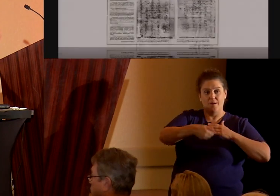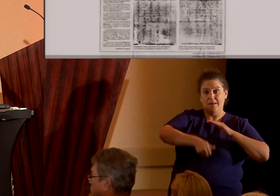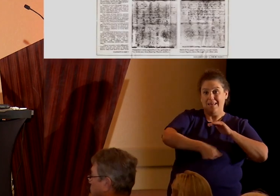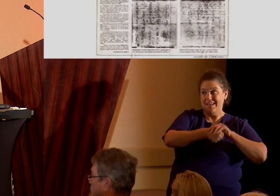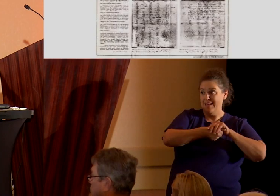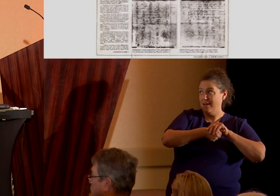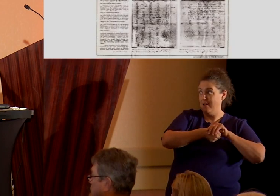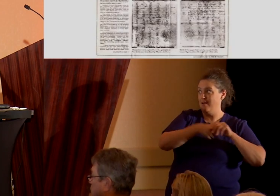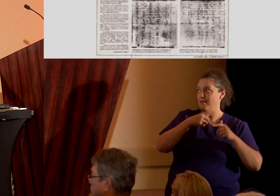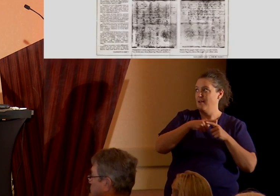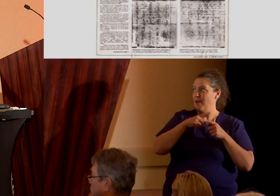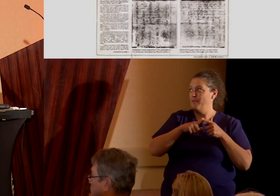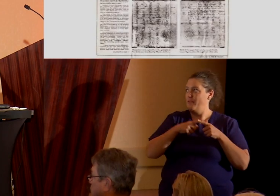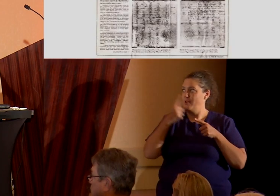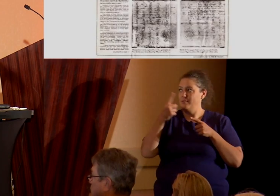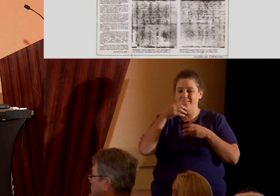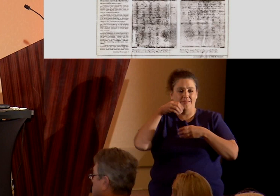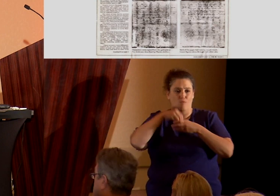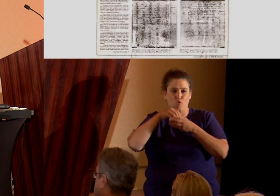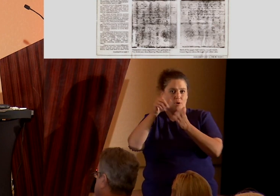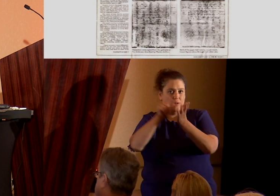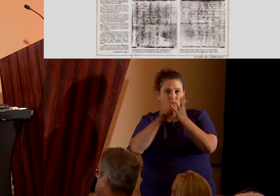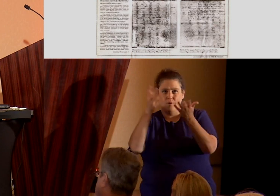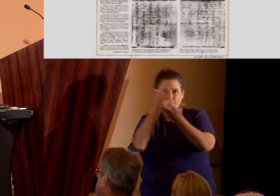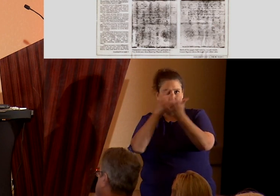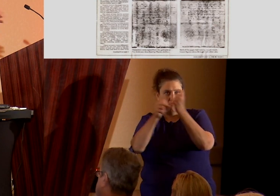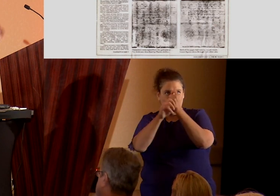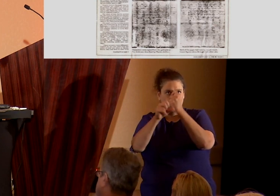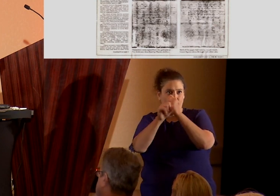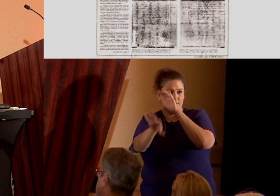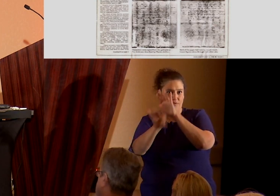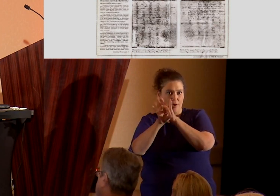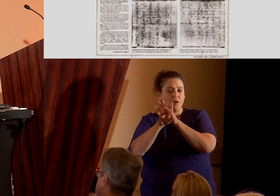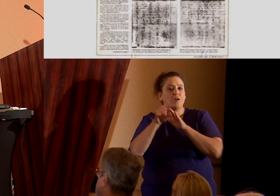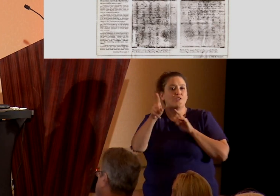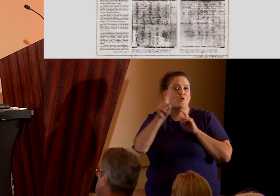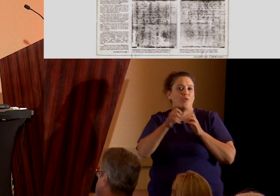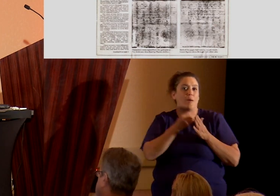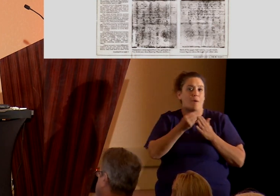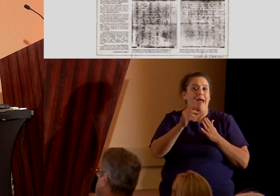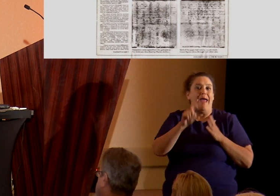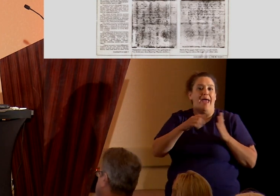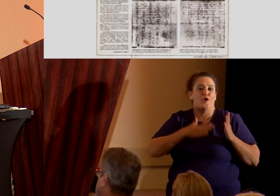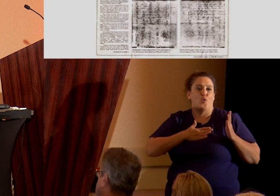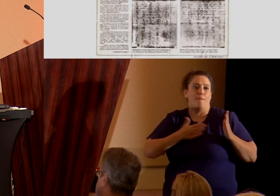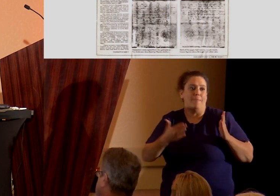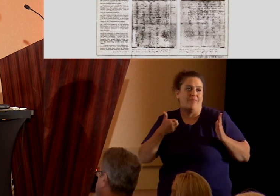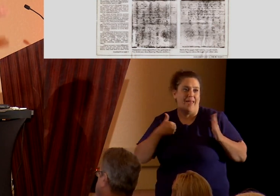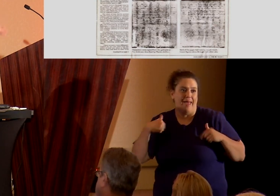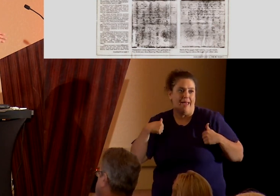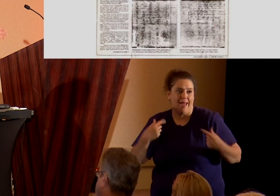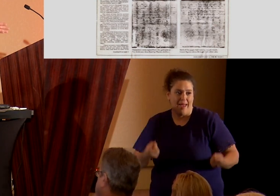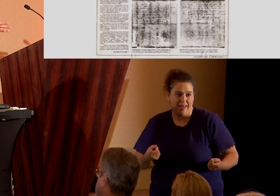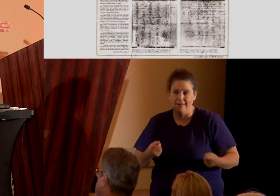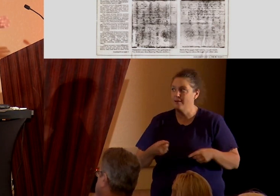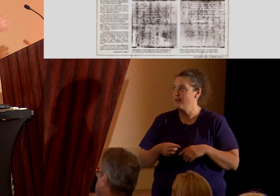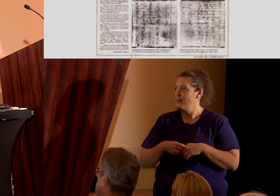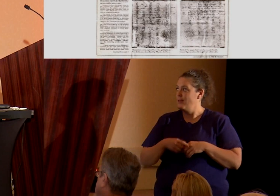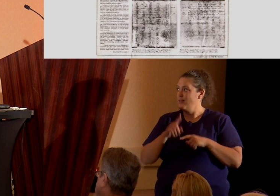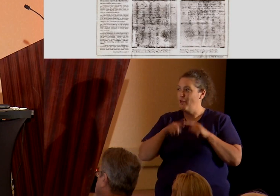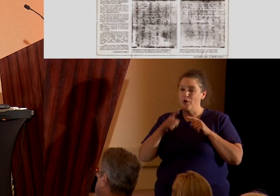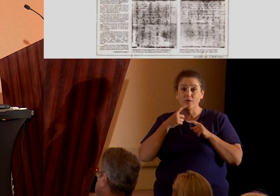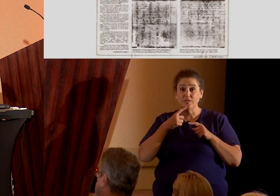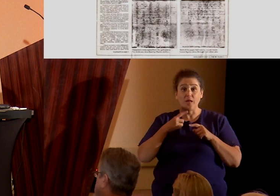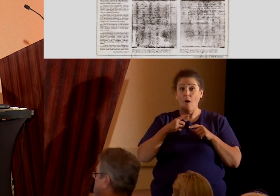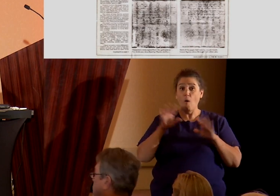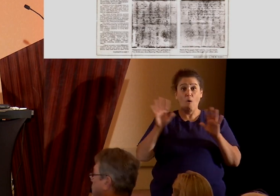it was leaked to the press. So they had to not only buy it and hide it, they had to bring it out, admit they had it all along, even though they didn't say it never existed, that